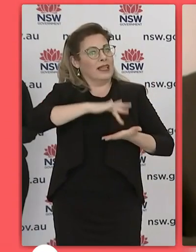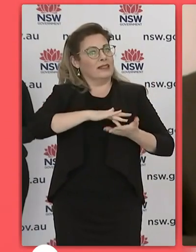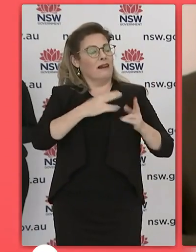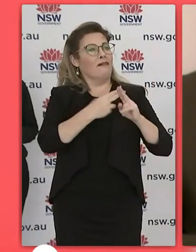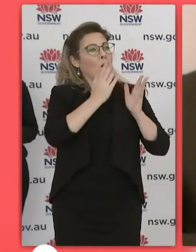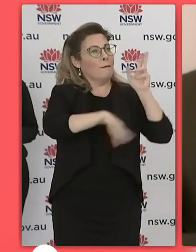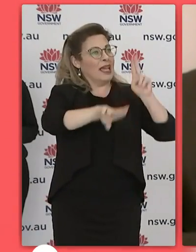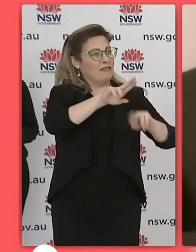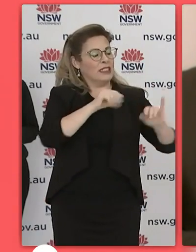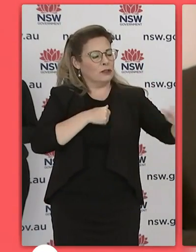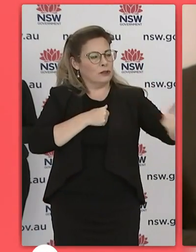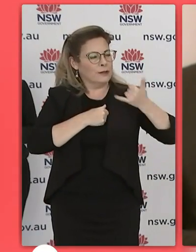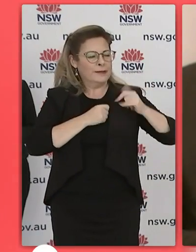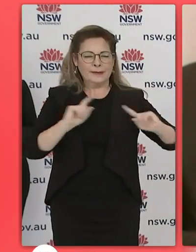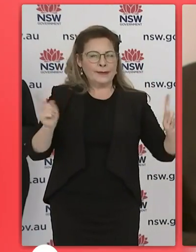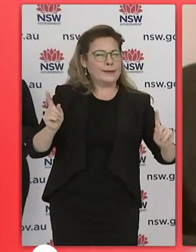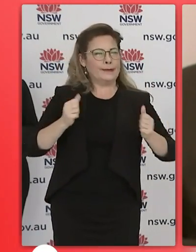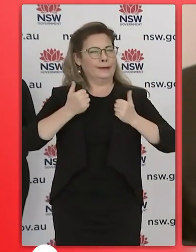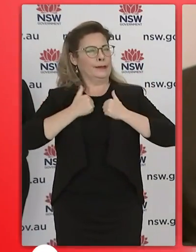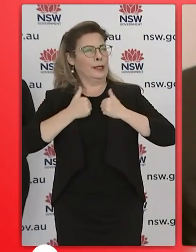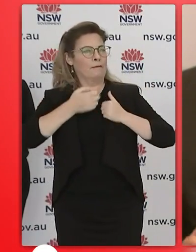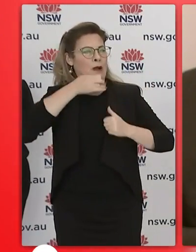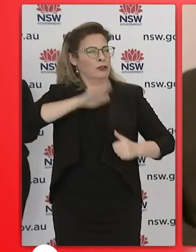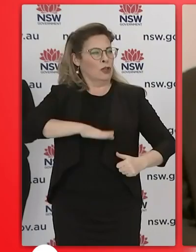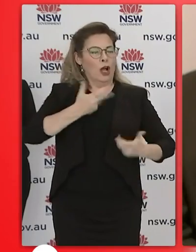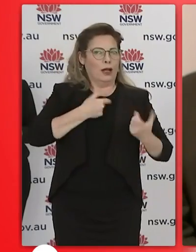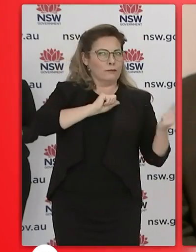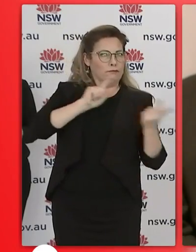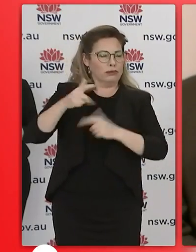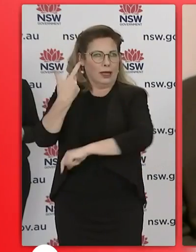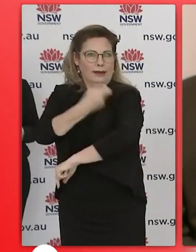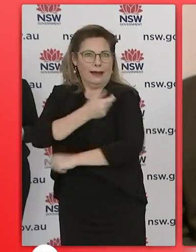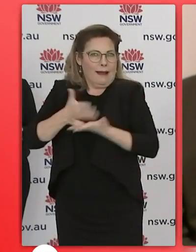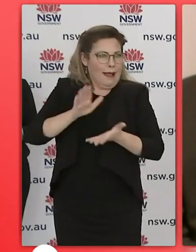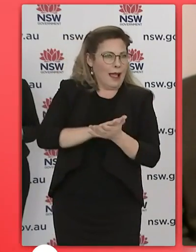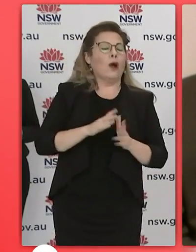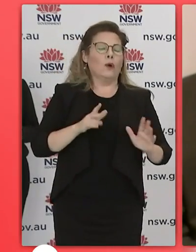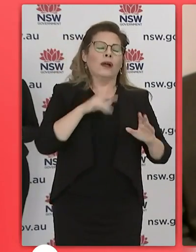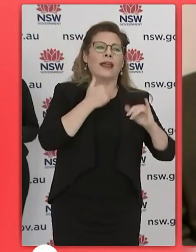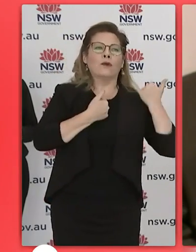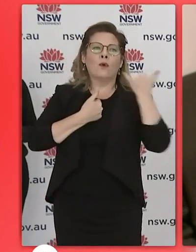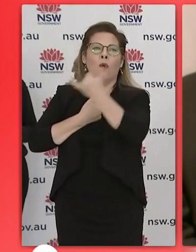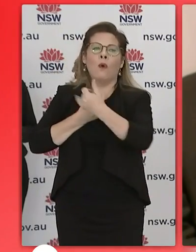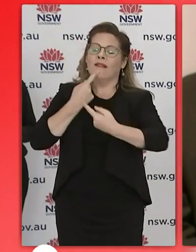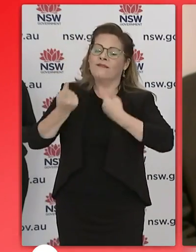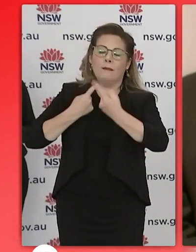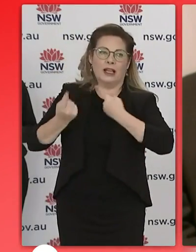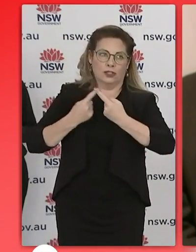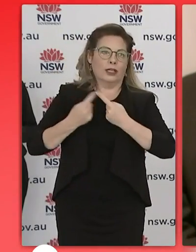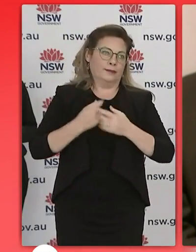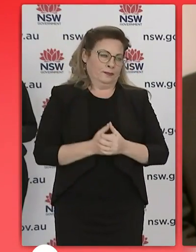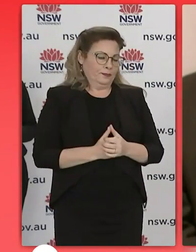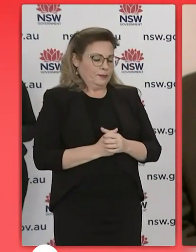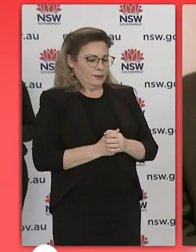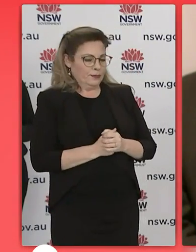way to get the student or for the students to go to the vaccination hub we obviously want to avoid any gathering any congregation anything which